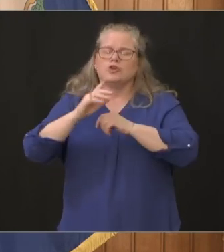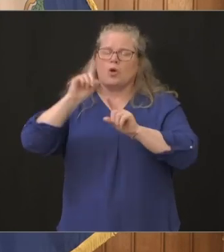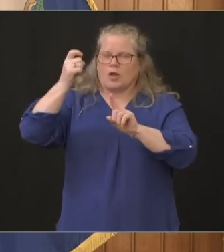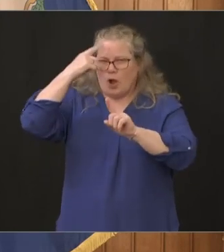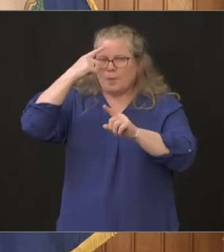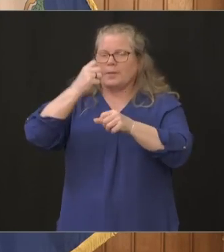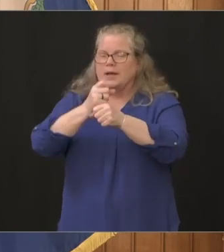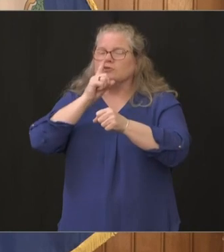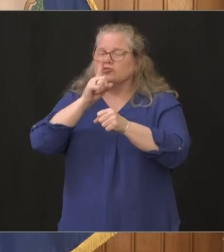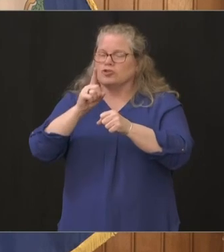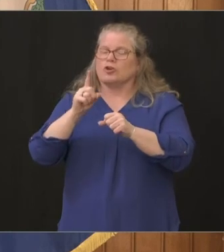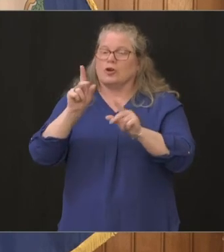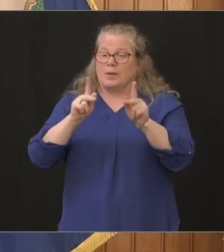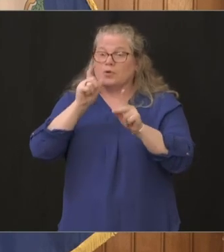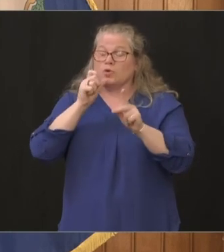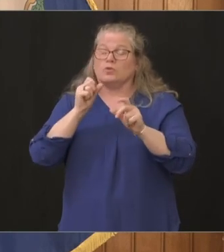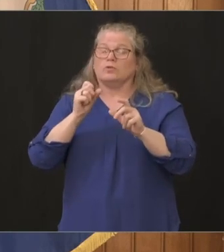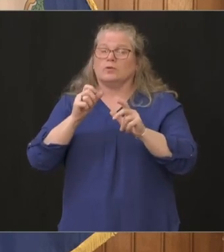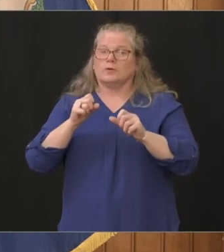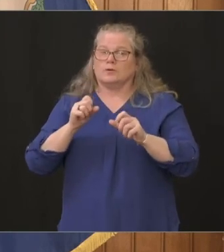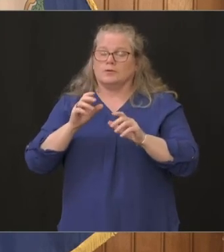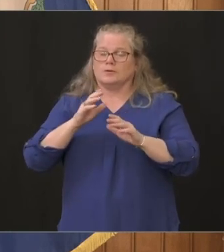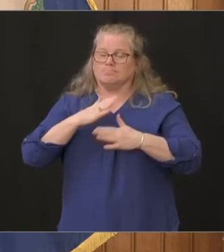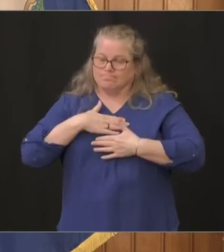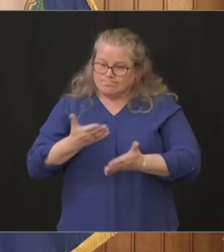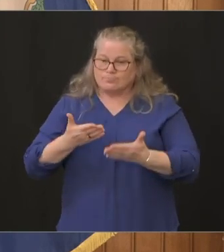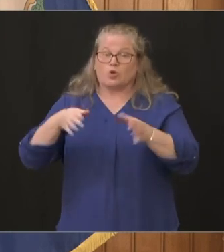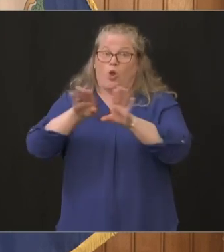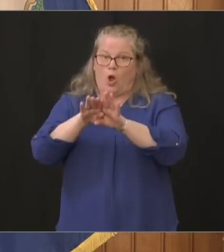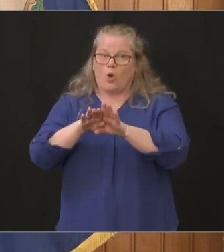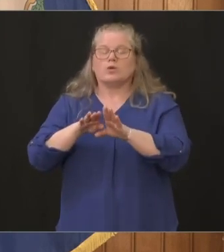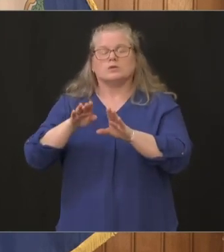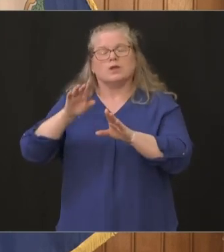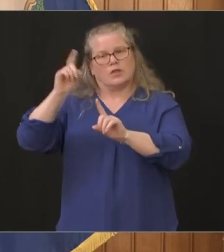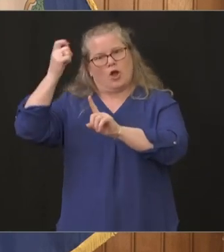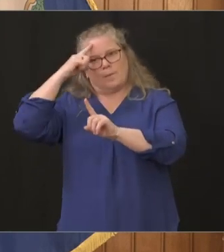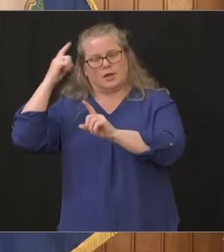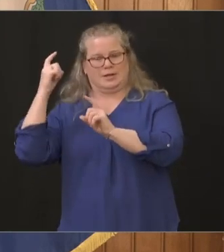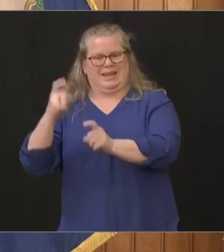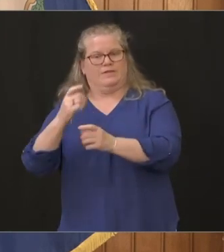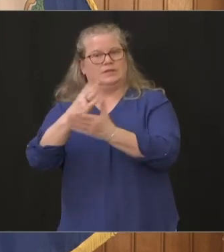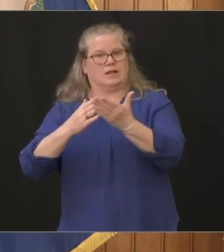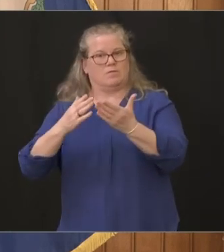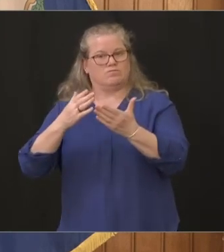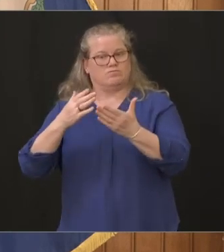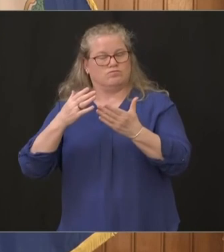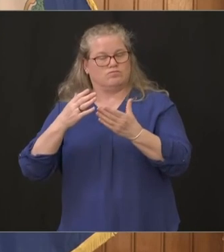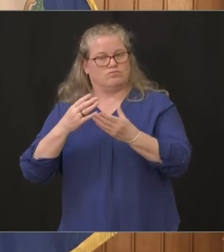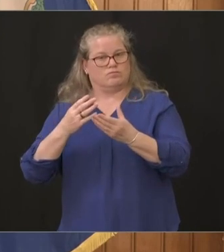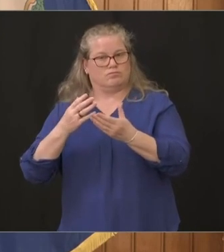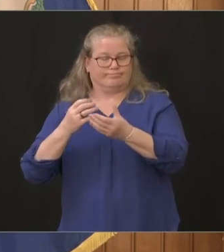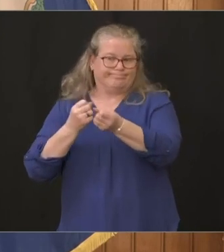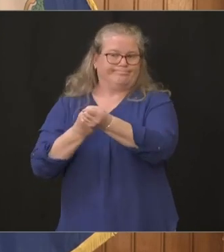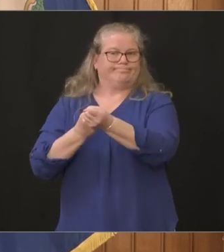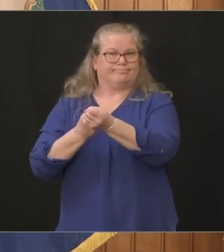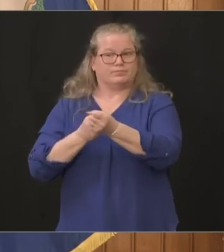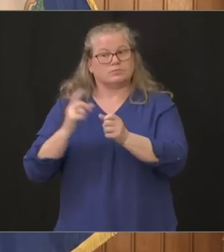sacrifices they're making kind of go along with the school lines and when schools will open back up